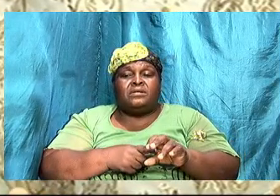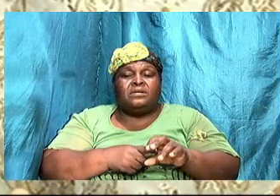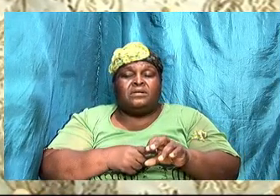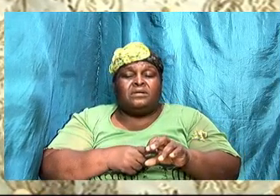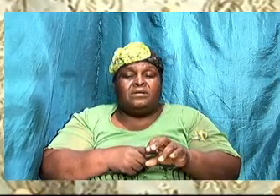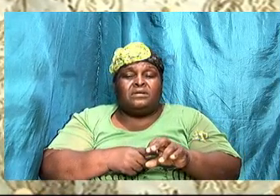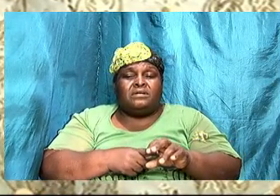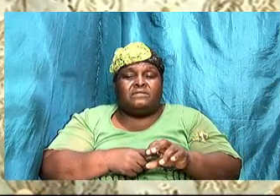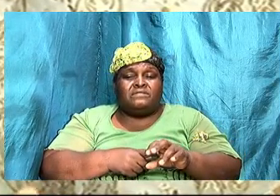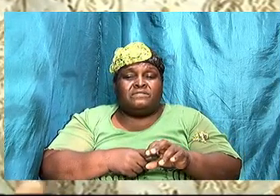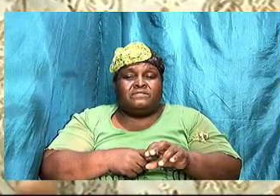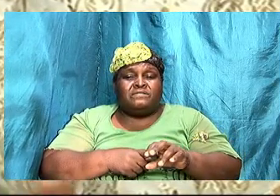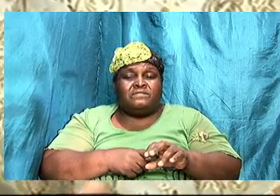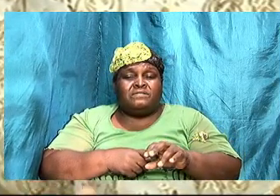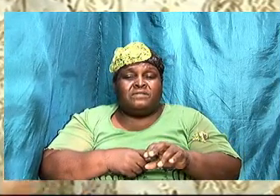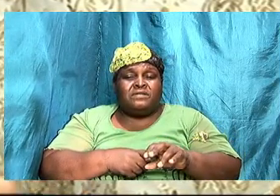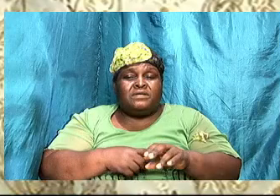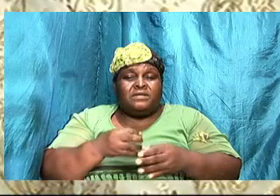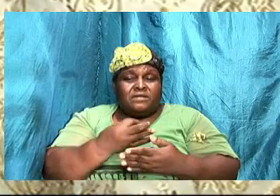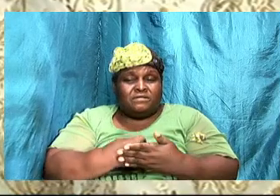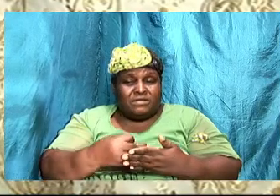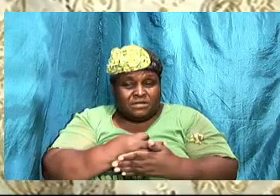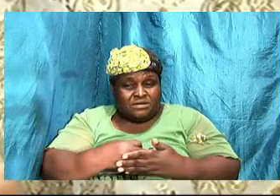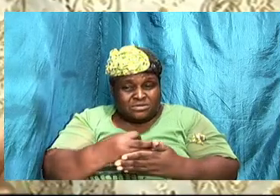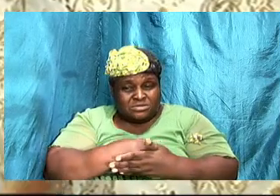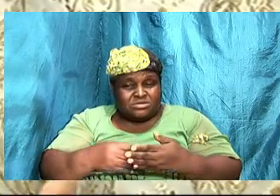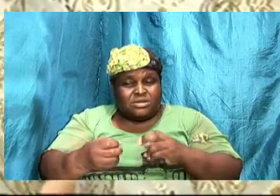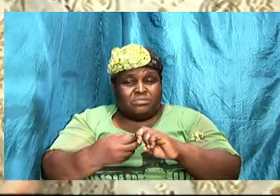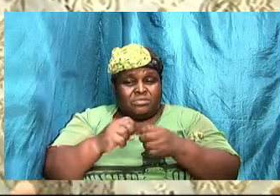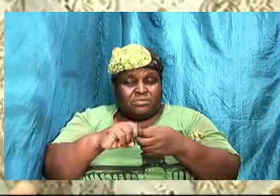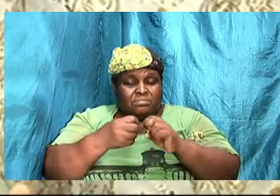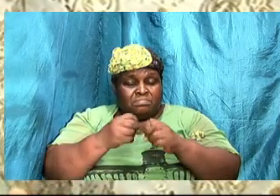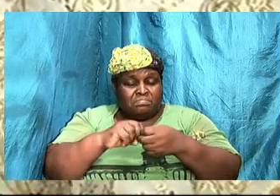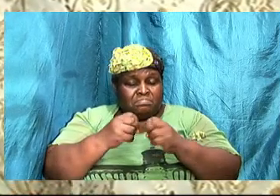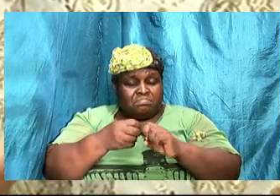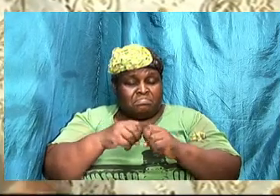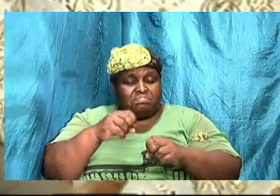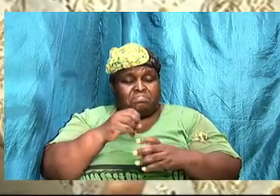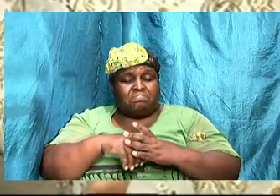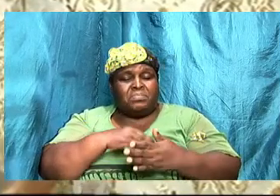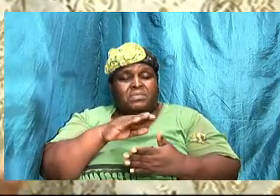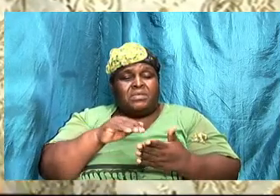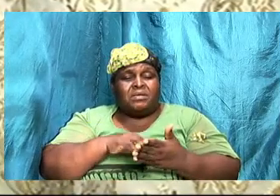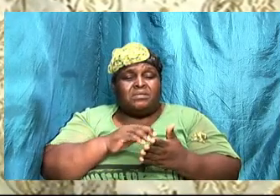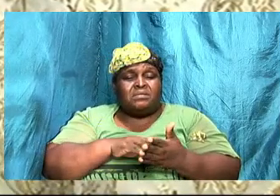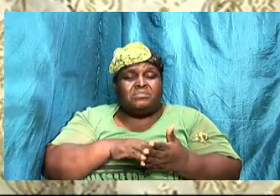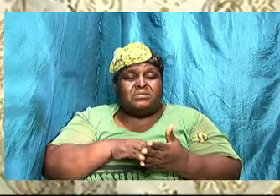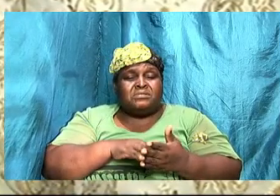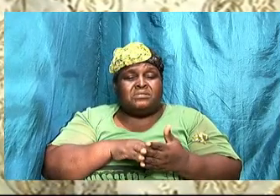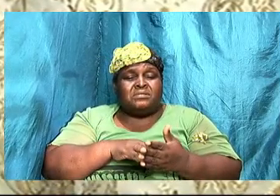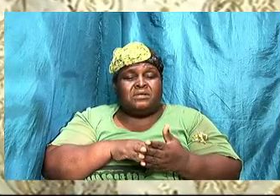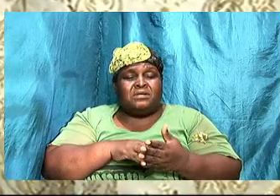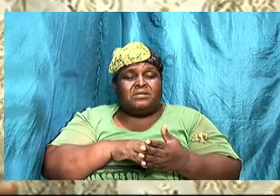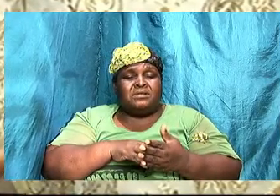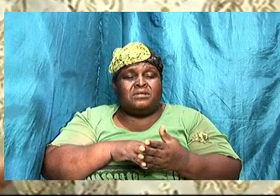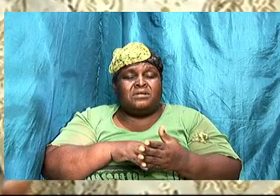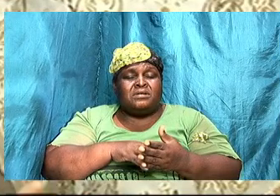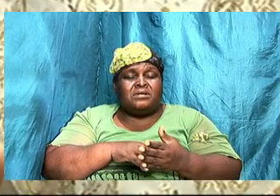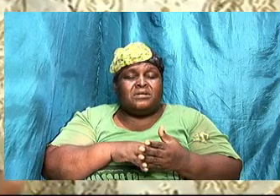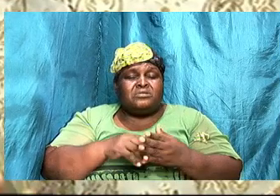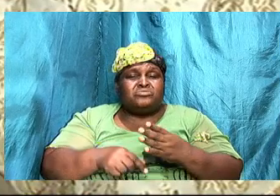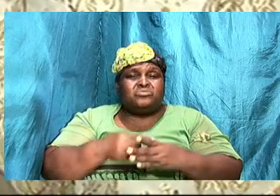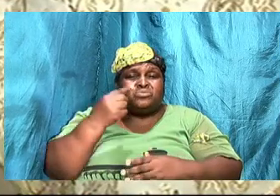the financial trouble, at the heart of growing apart, at the